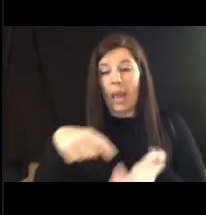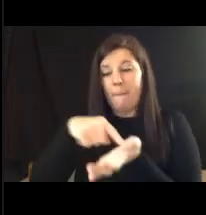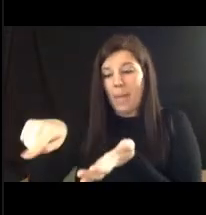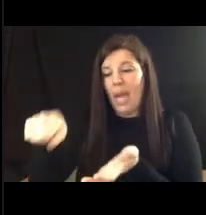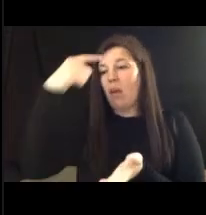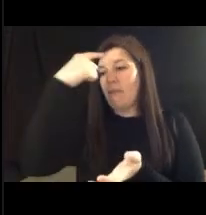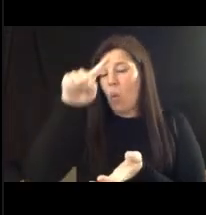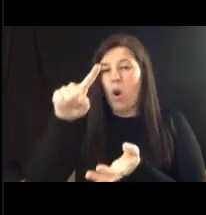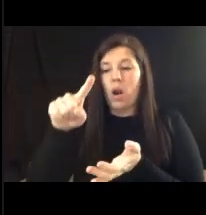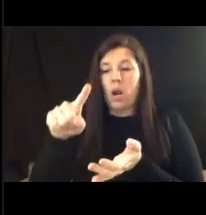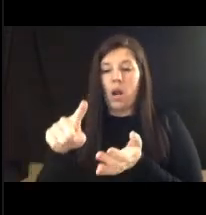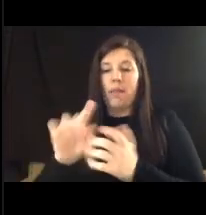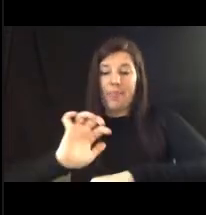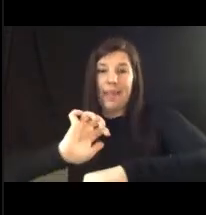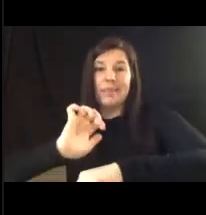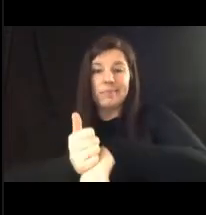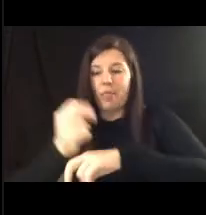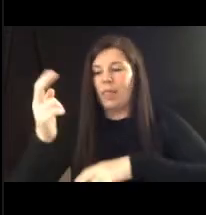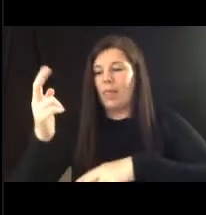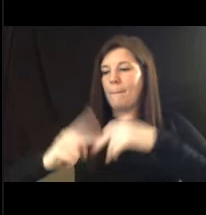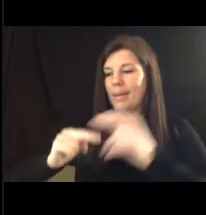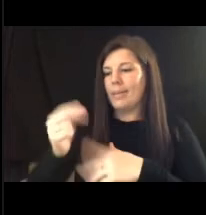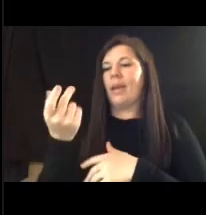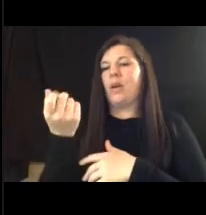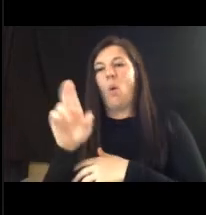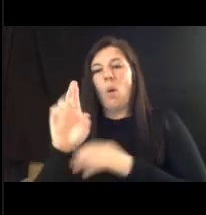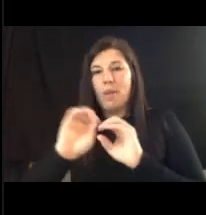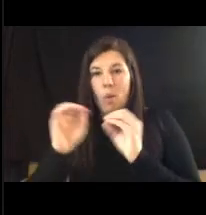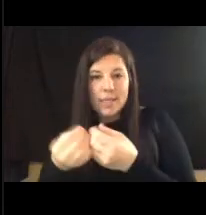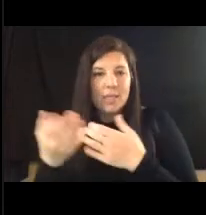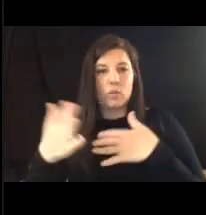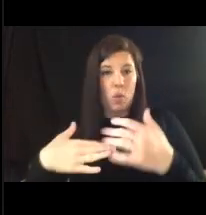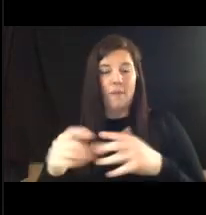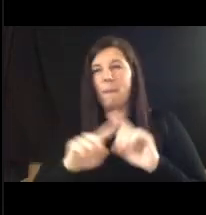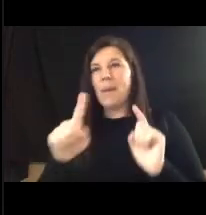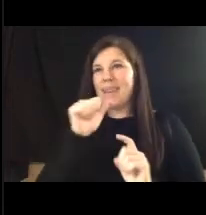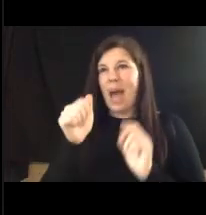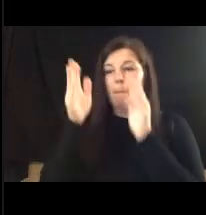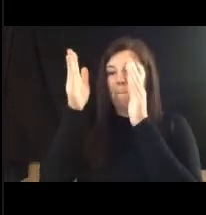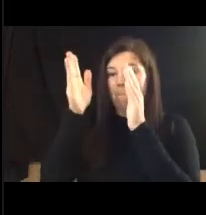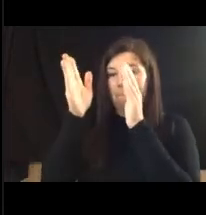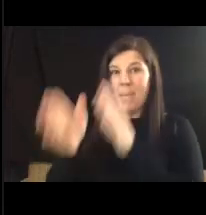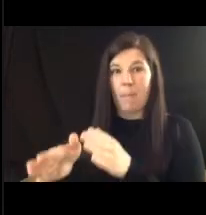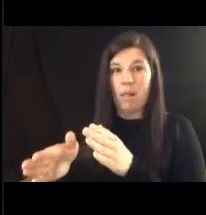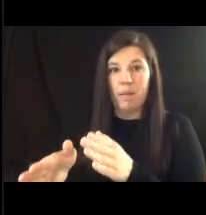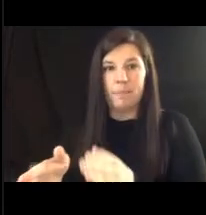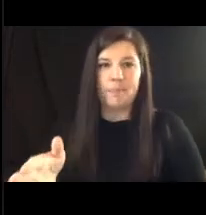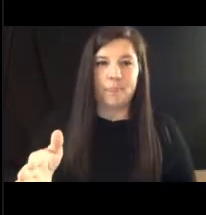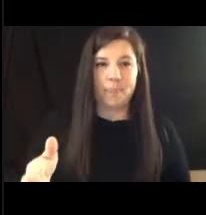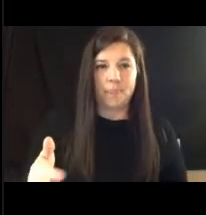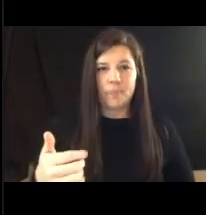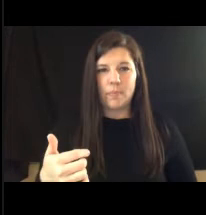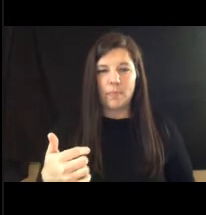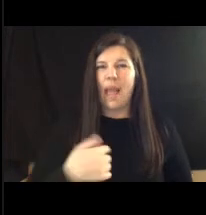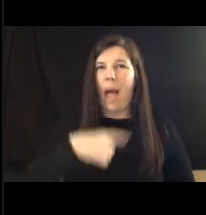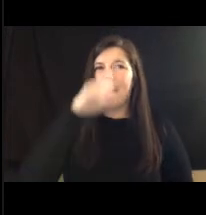so that that i understand and and i know our finance director is in house i don't want to put her on the spot to answer that but i